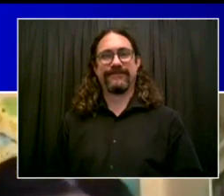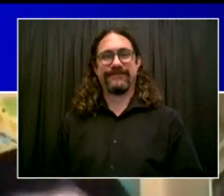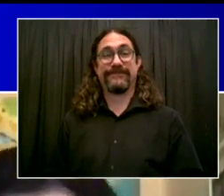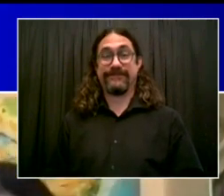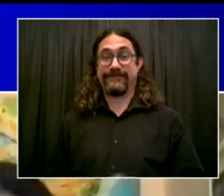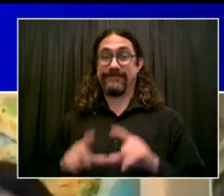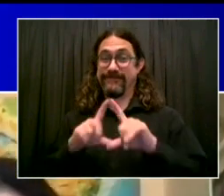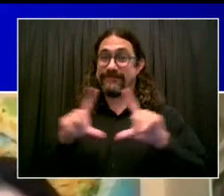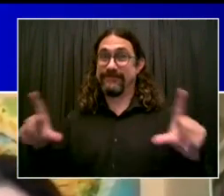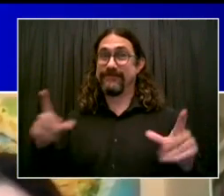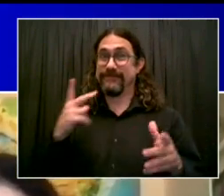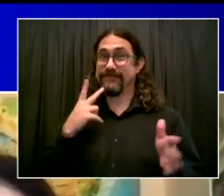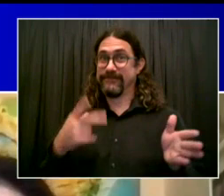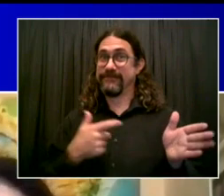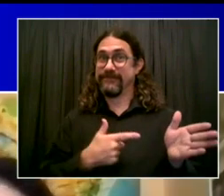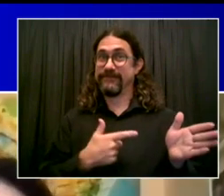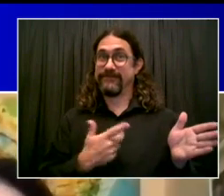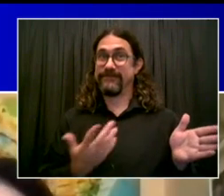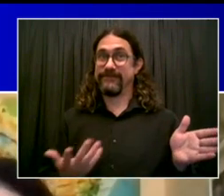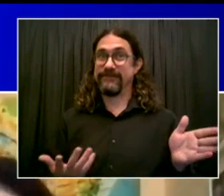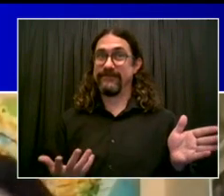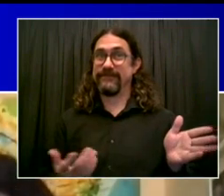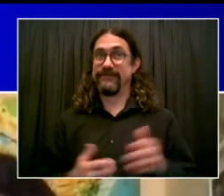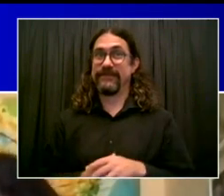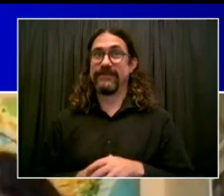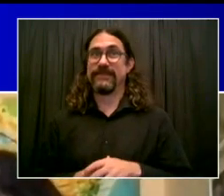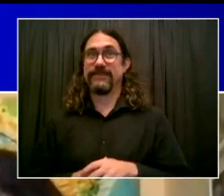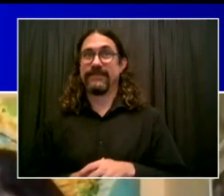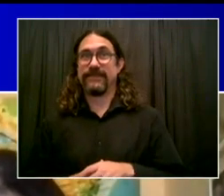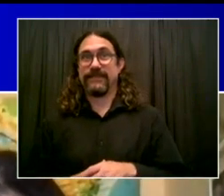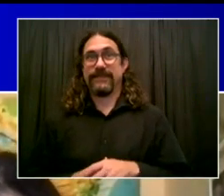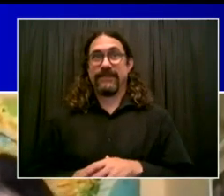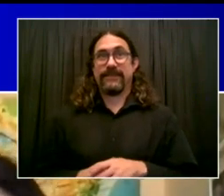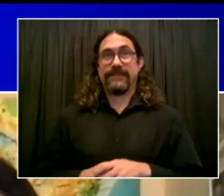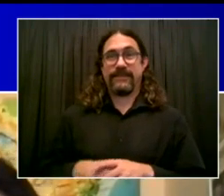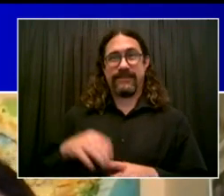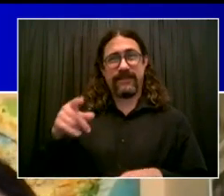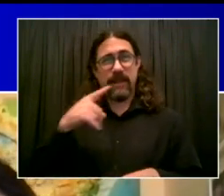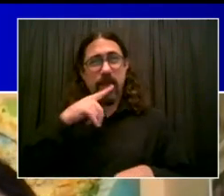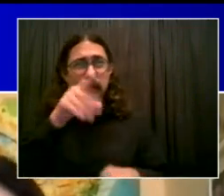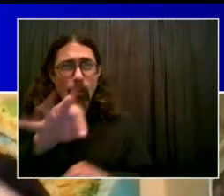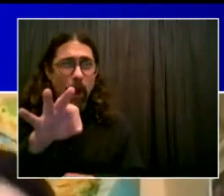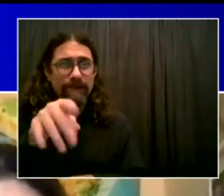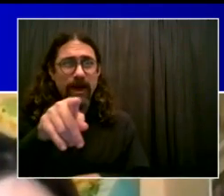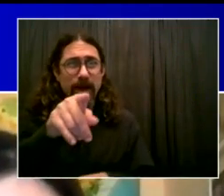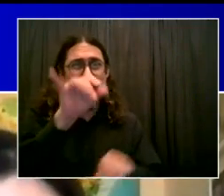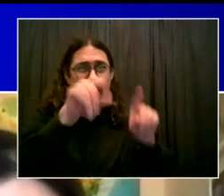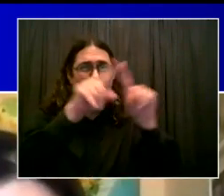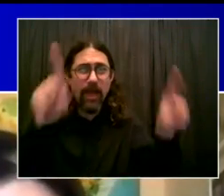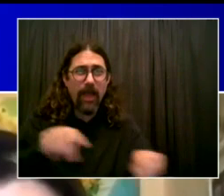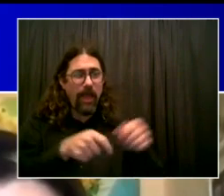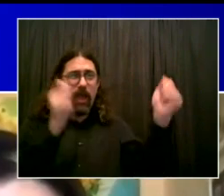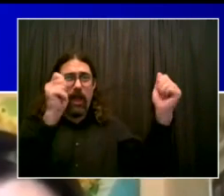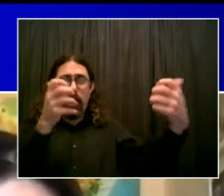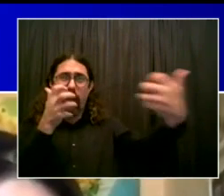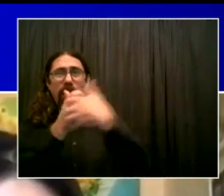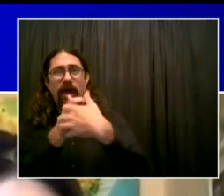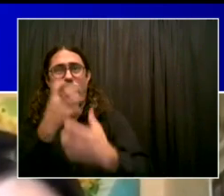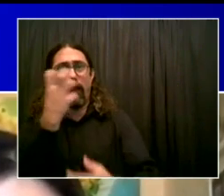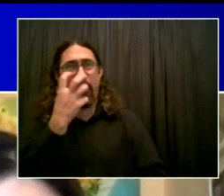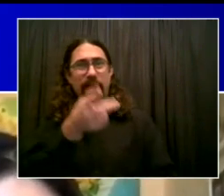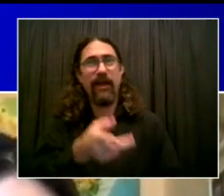like this message. It's perfect. Okay, so let's make sure this gets around. No, this is the